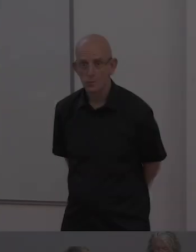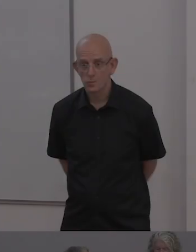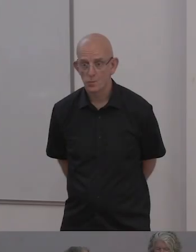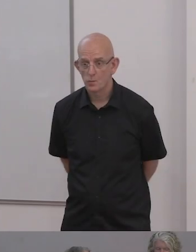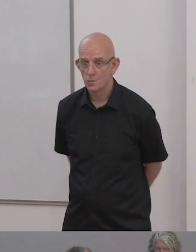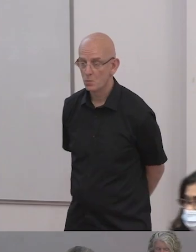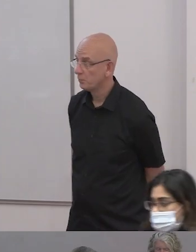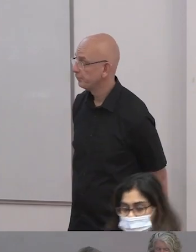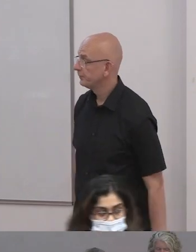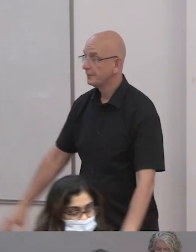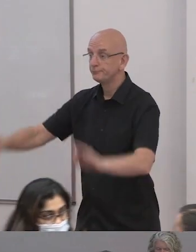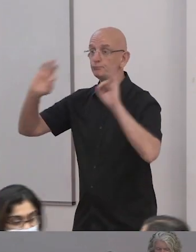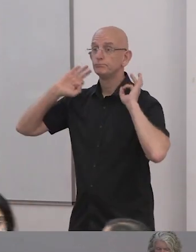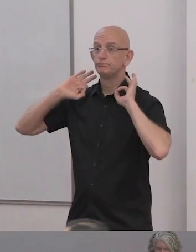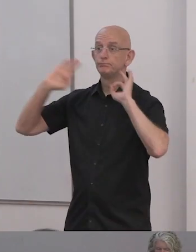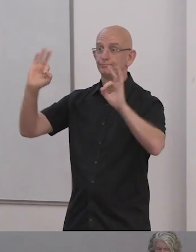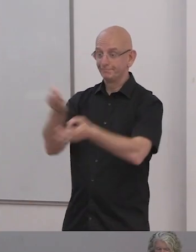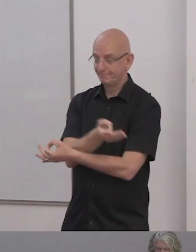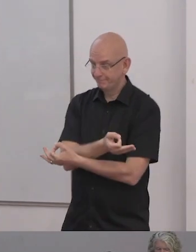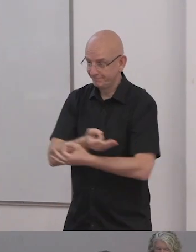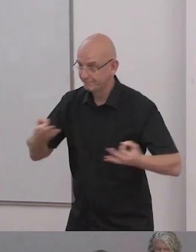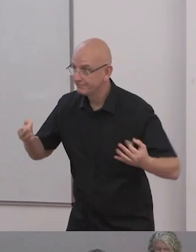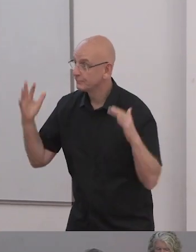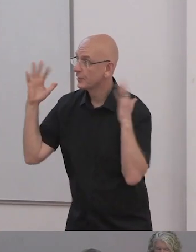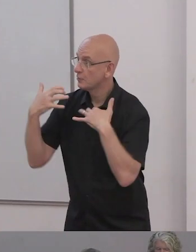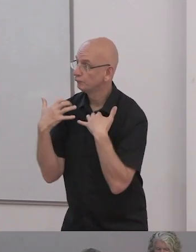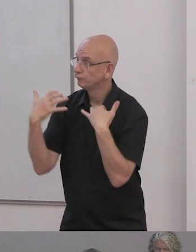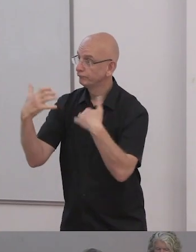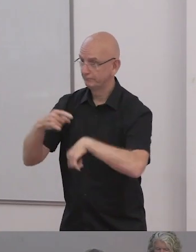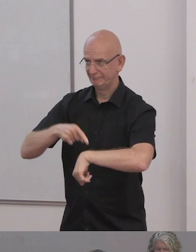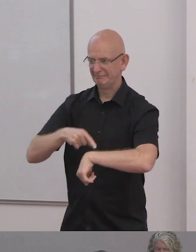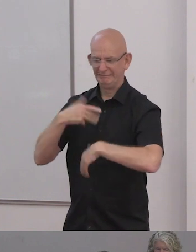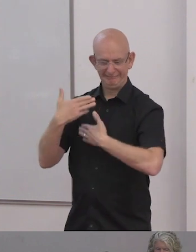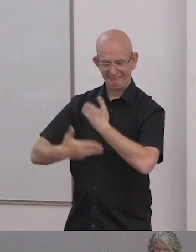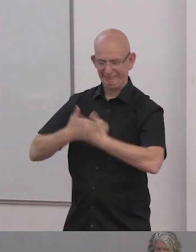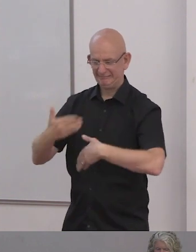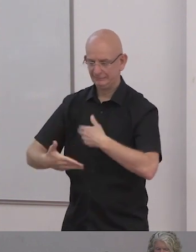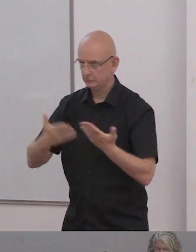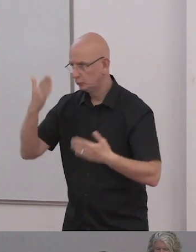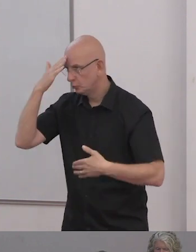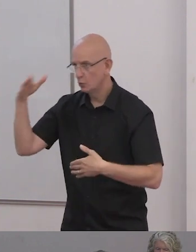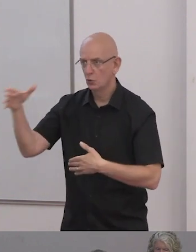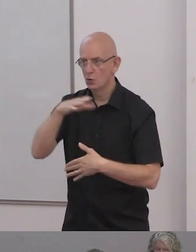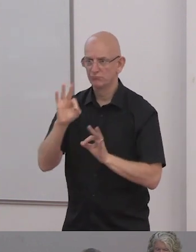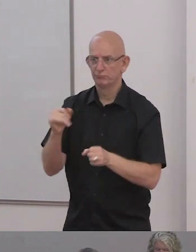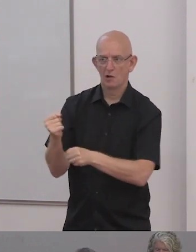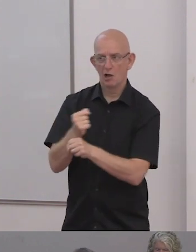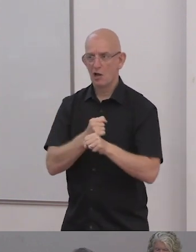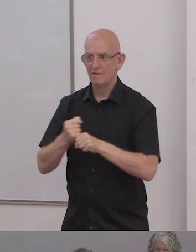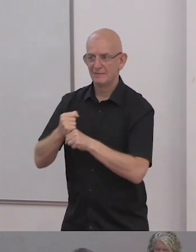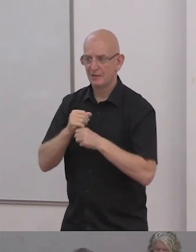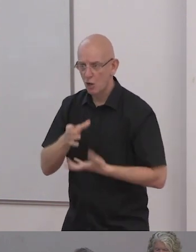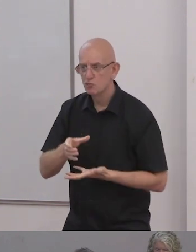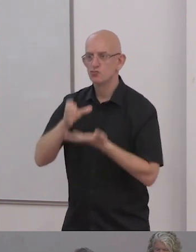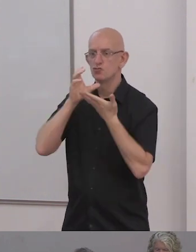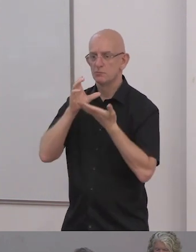I know we're all super caffeinated ready to go if we could all take our seats please for the next session